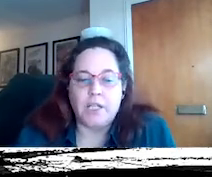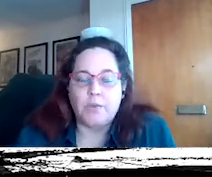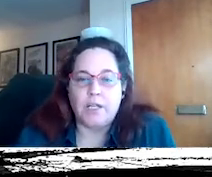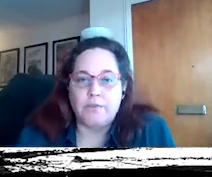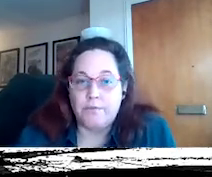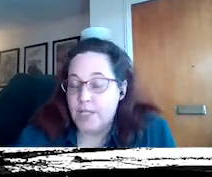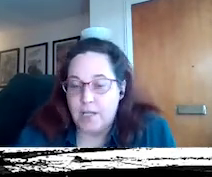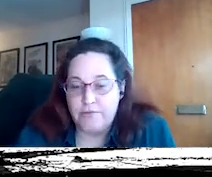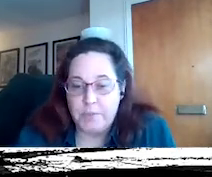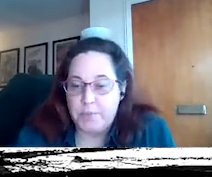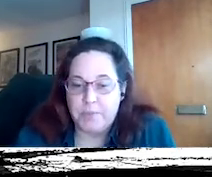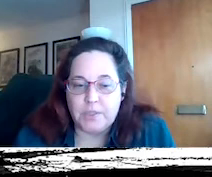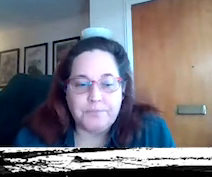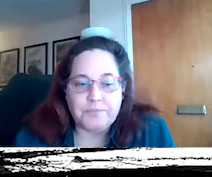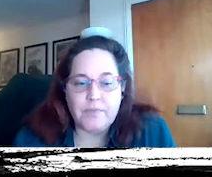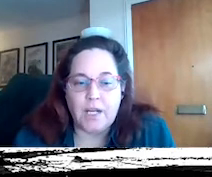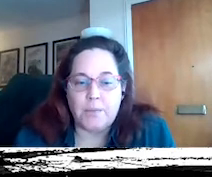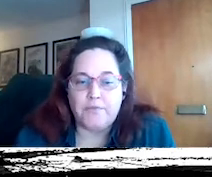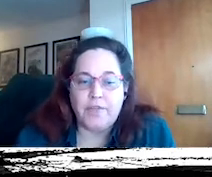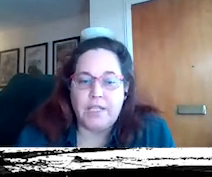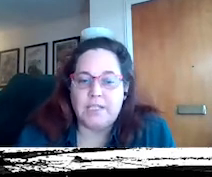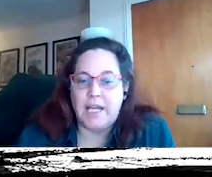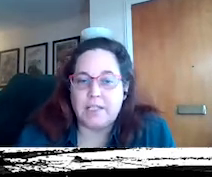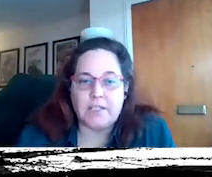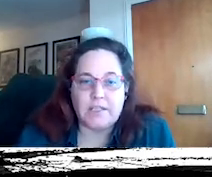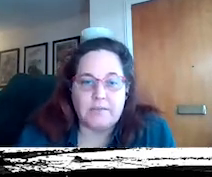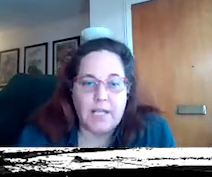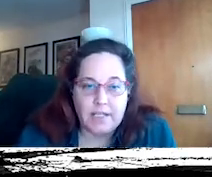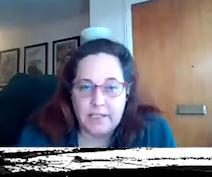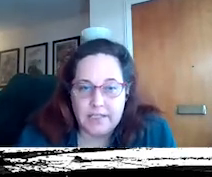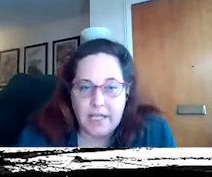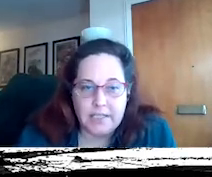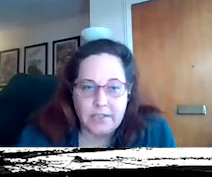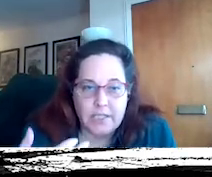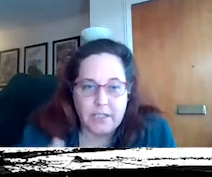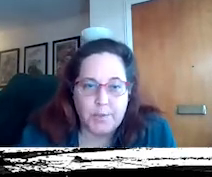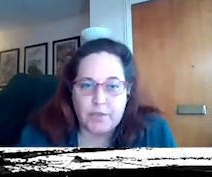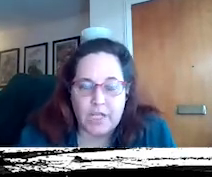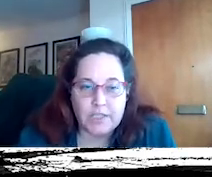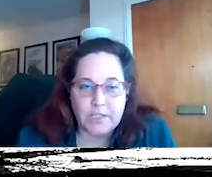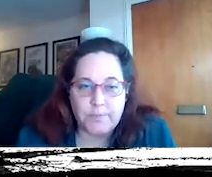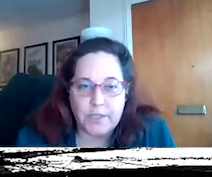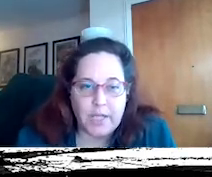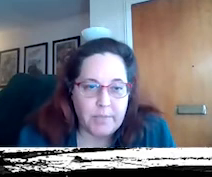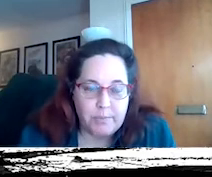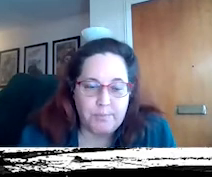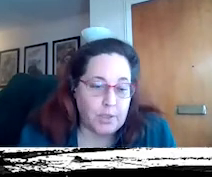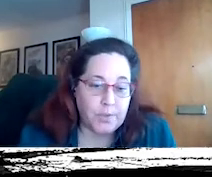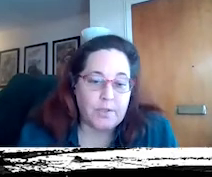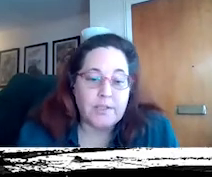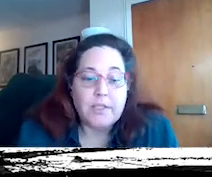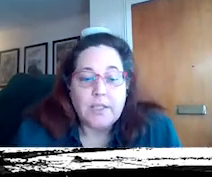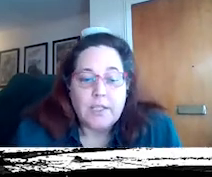audio of famous people feeds text like in this case, you can see the book of Genesis being read by